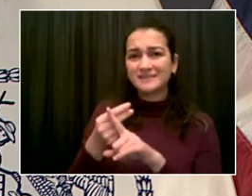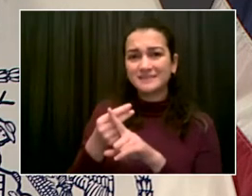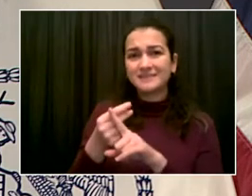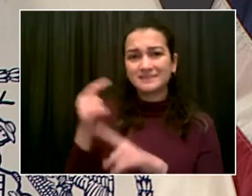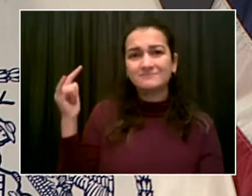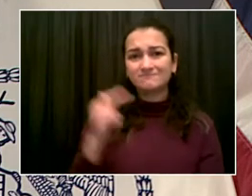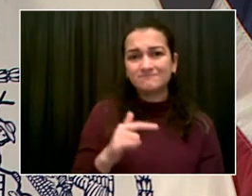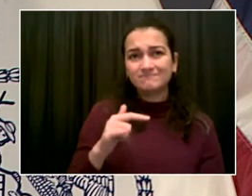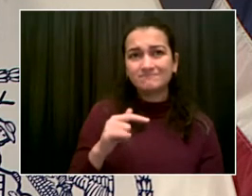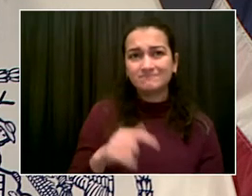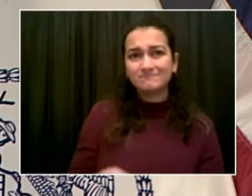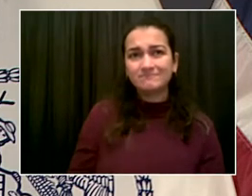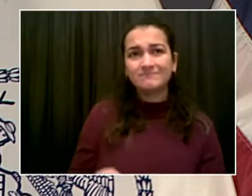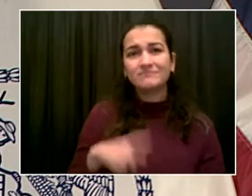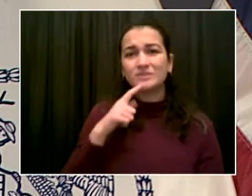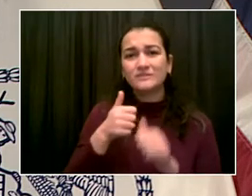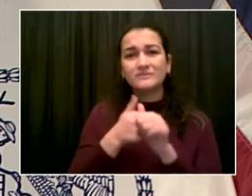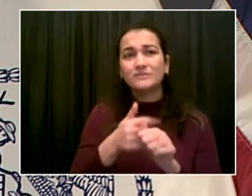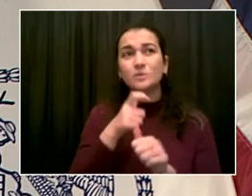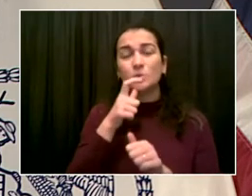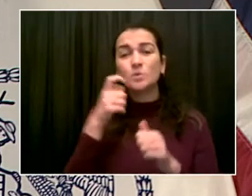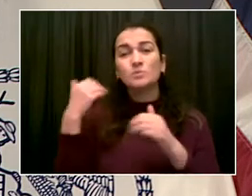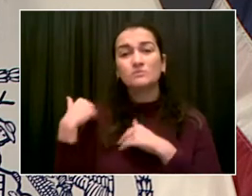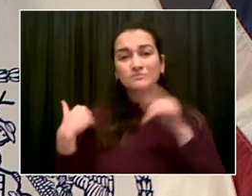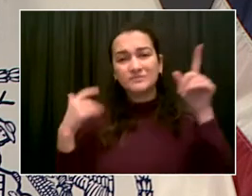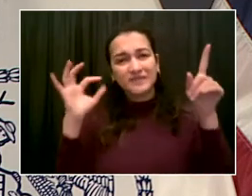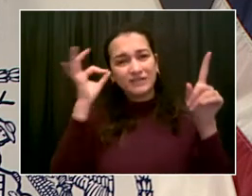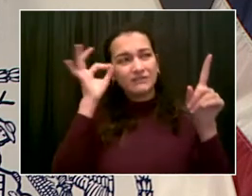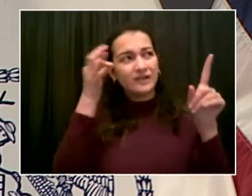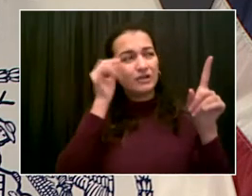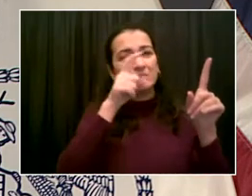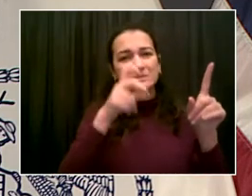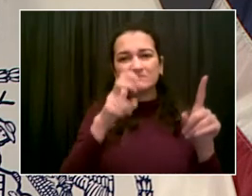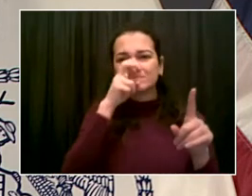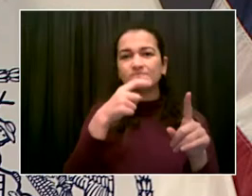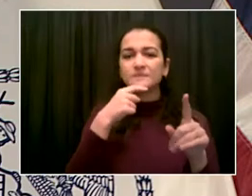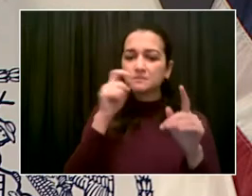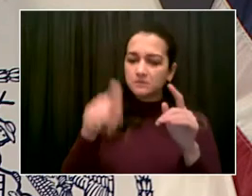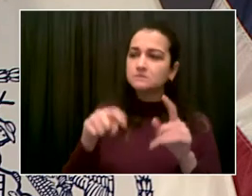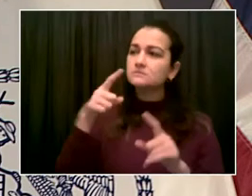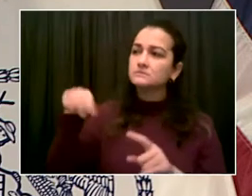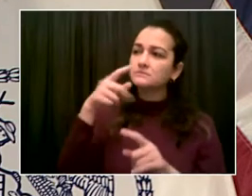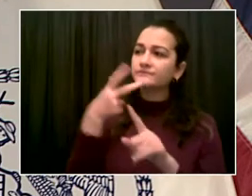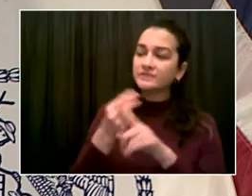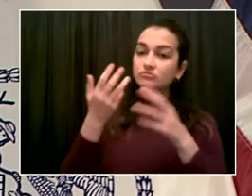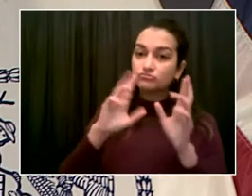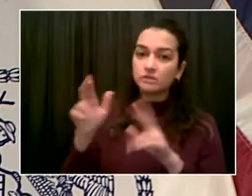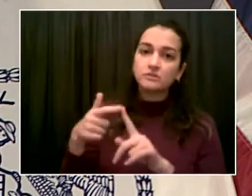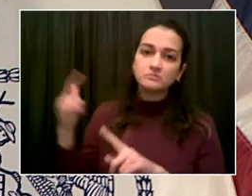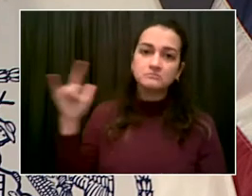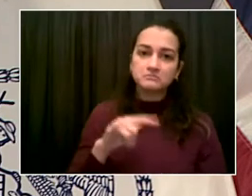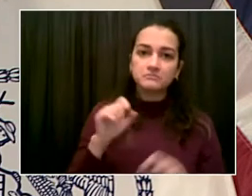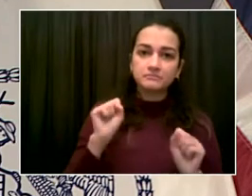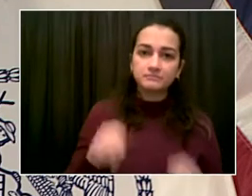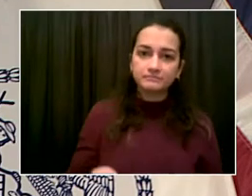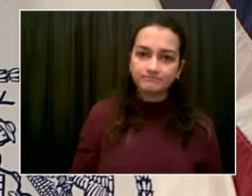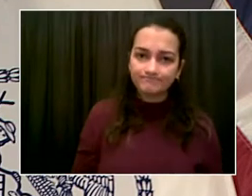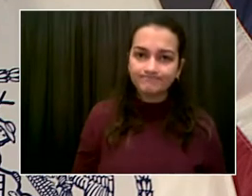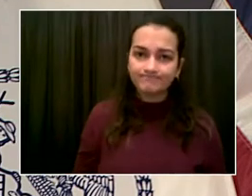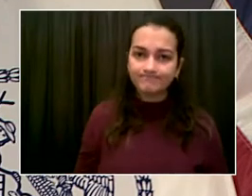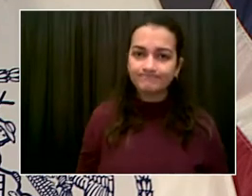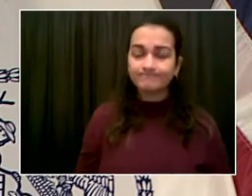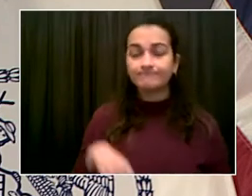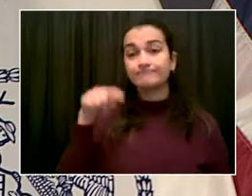missing link that really would improve the health and safety of all Americans if that was in place clearly and strongly.